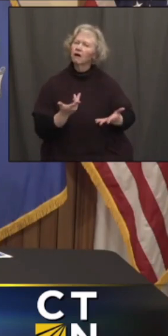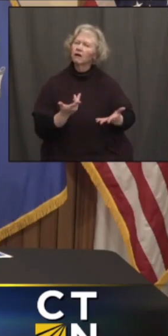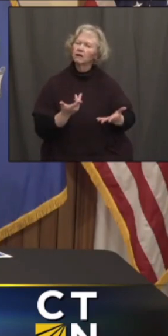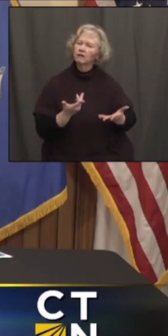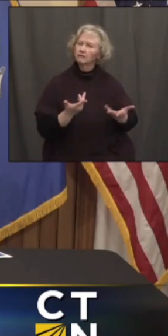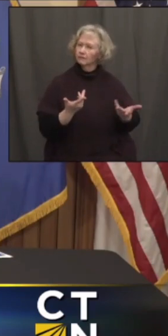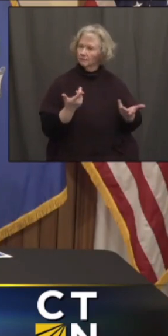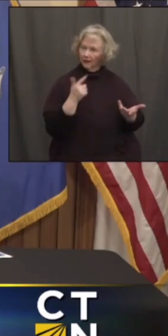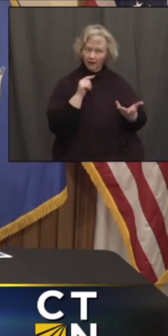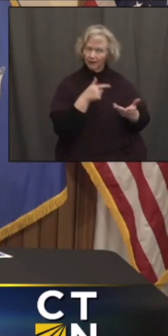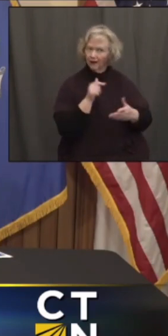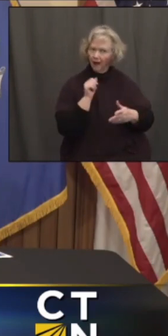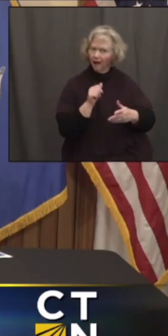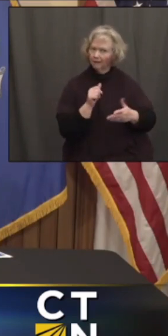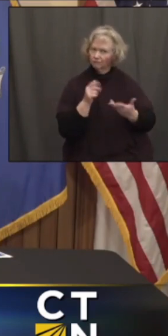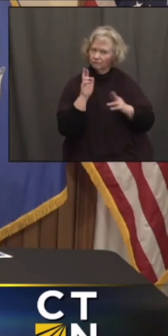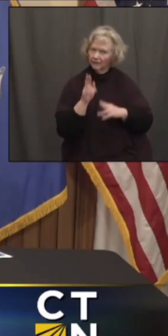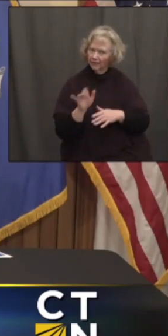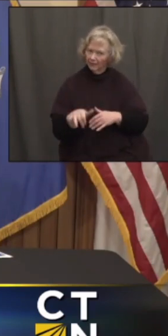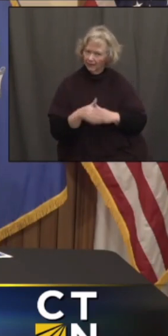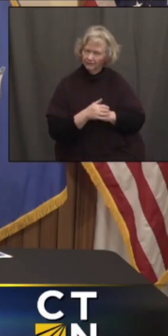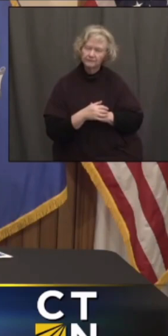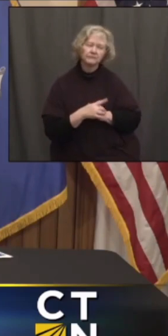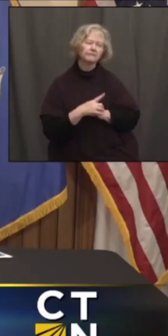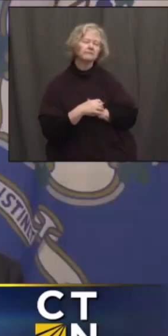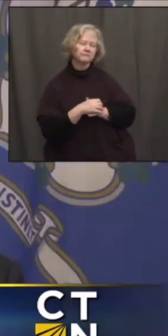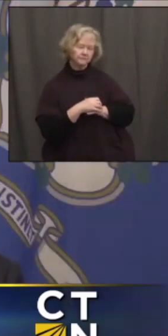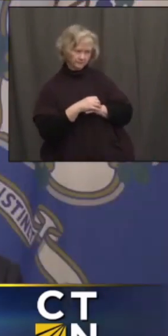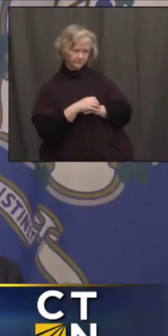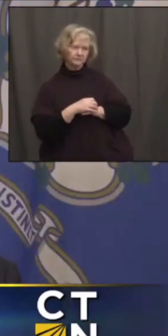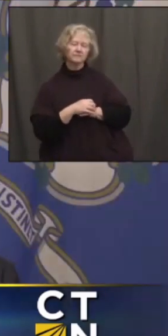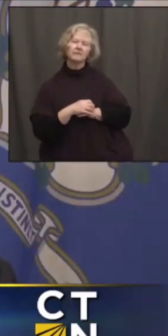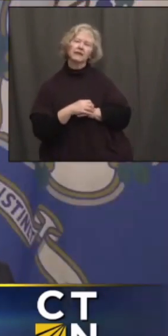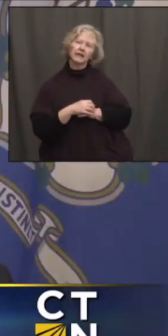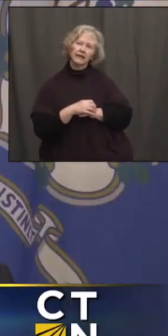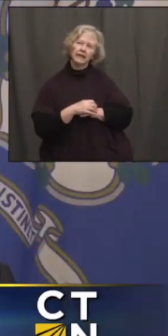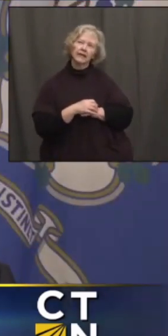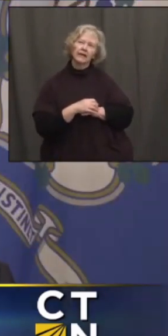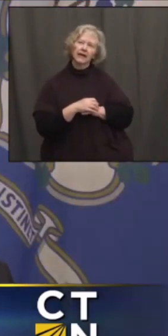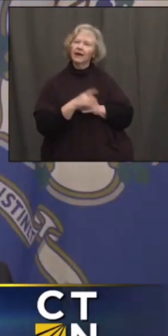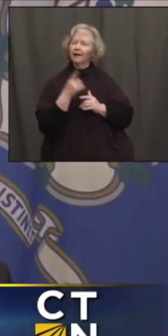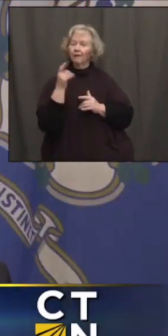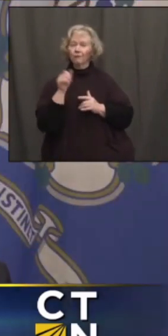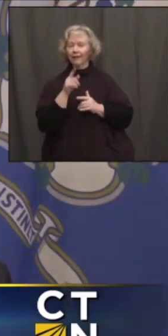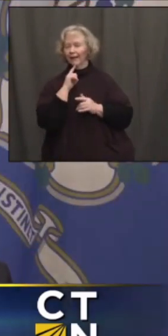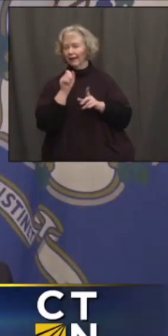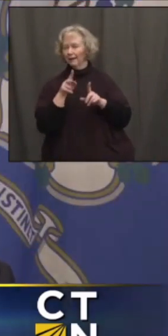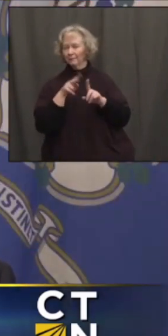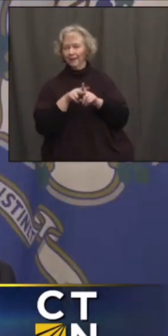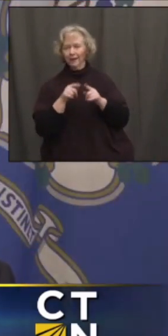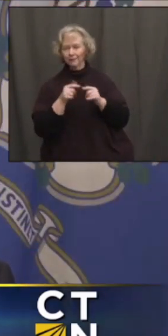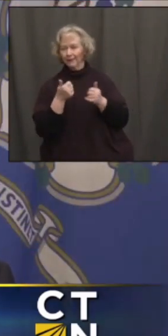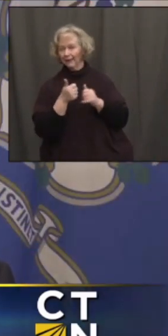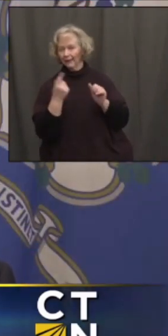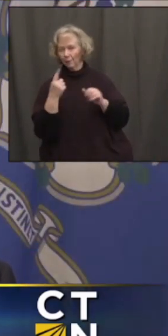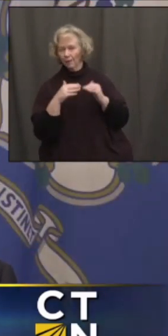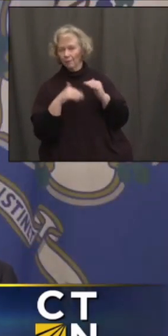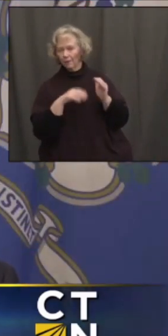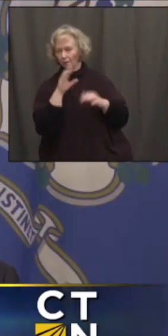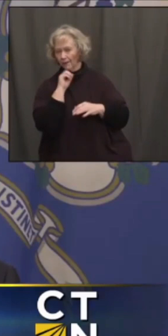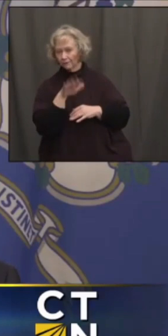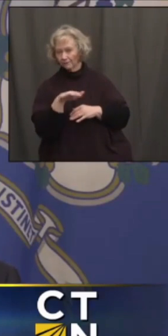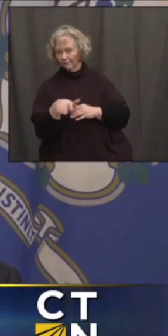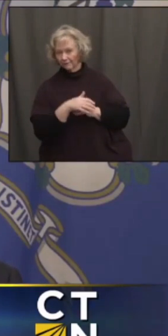capacity when they have not been able to get vaccinated yet? Well, you can sort of make that same case for everybody under the age of 55.